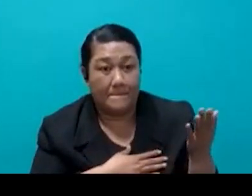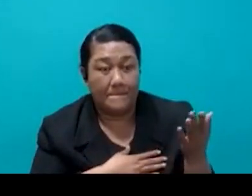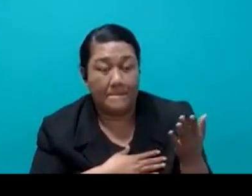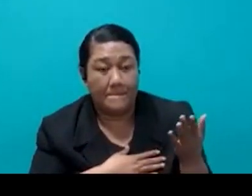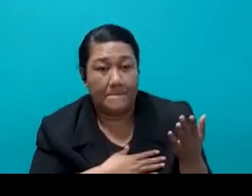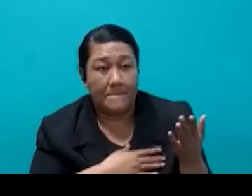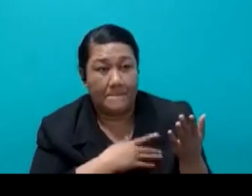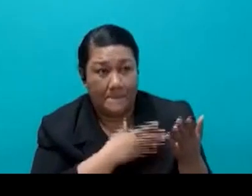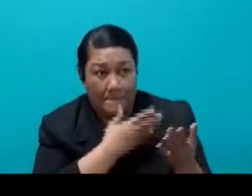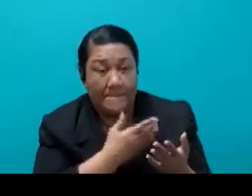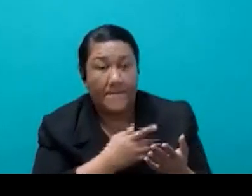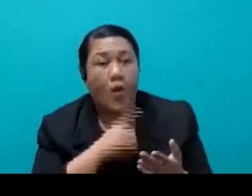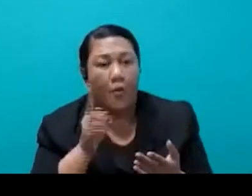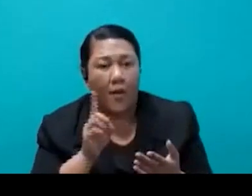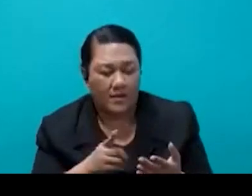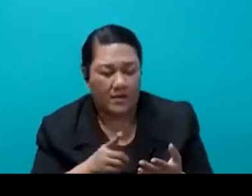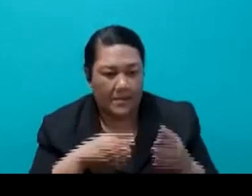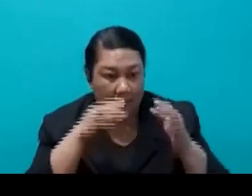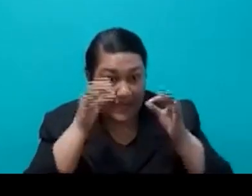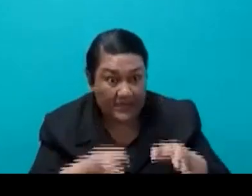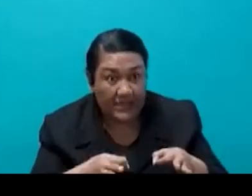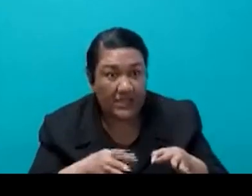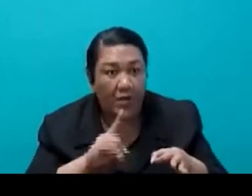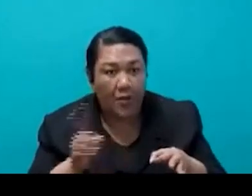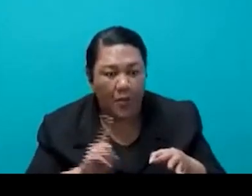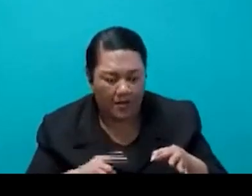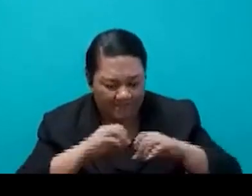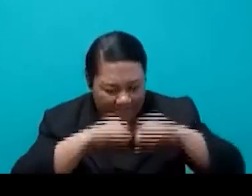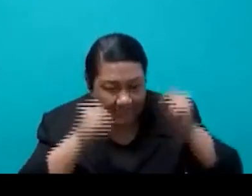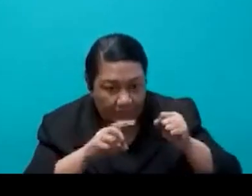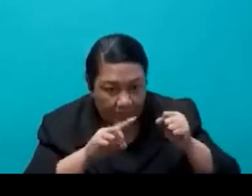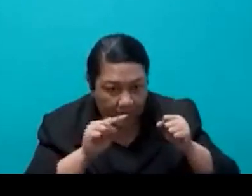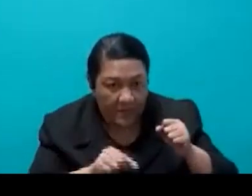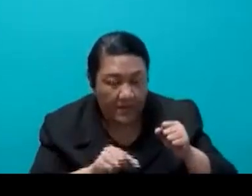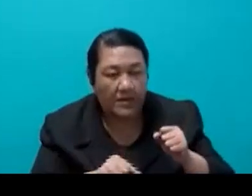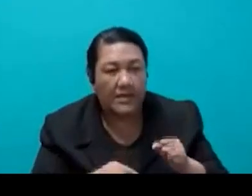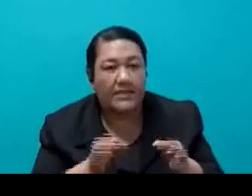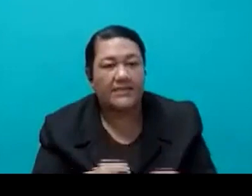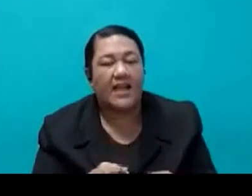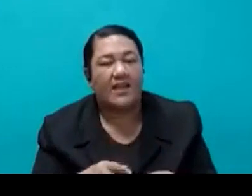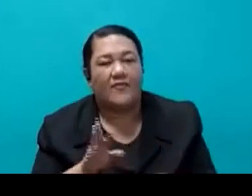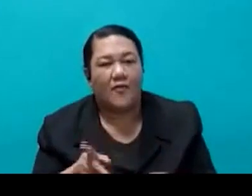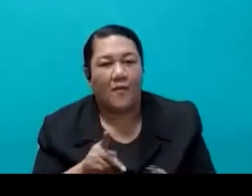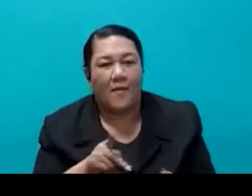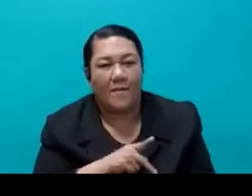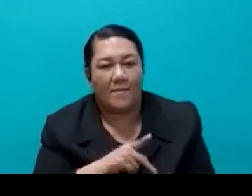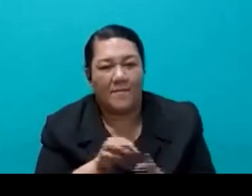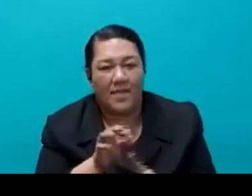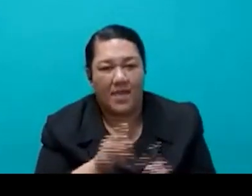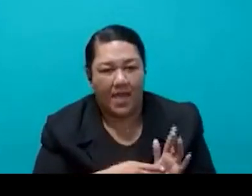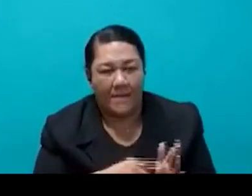prerogative as Prime Minister. The Pacific Island Forum has emphasized the importance of international